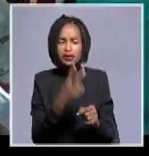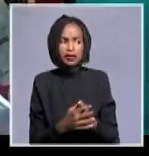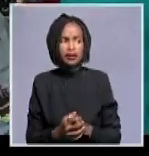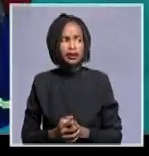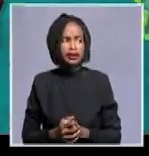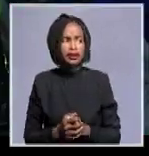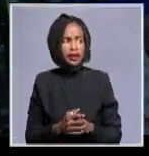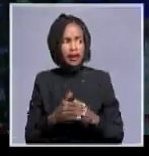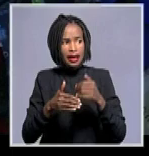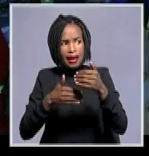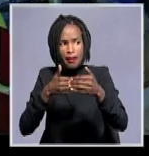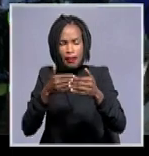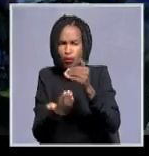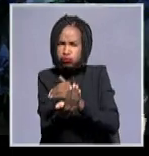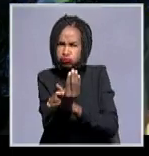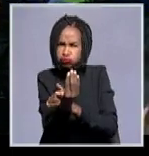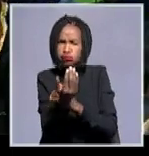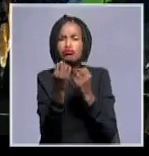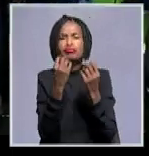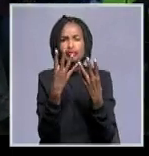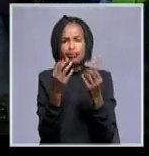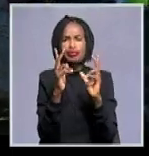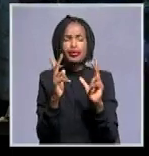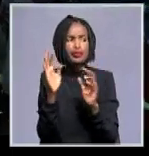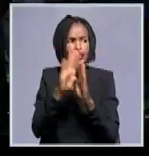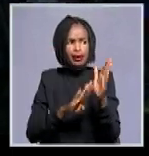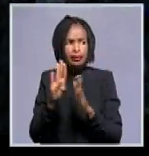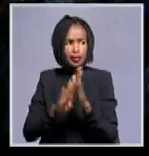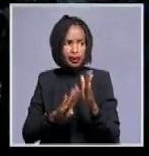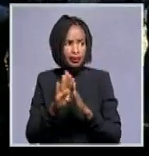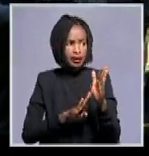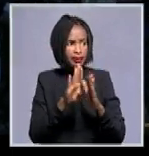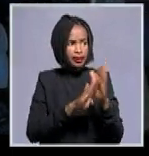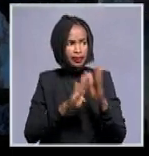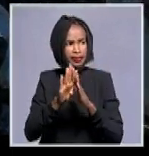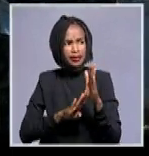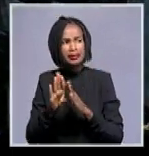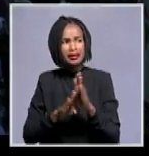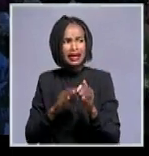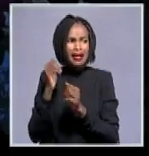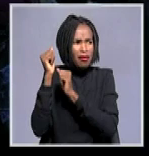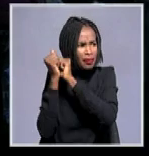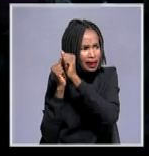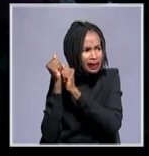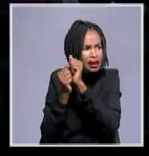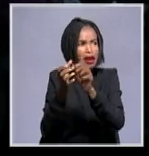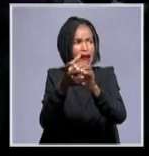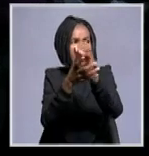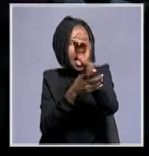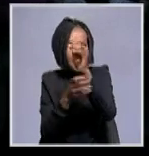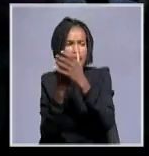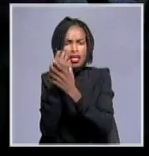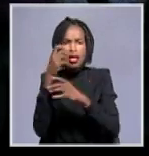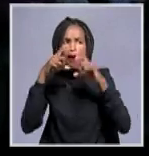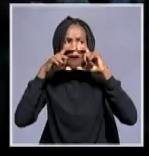the uh the money picked up more and more people started coming up uh you know getting their plastic bags you know getting their protective gear uh